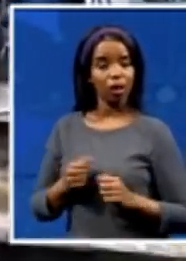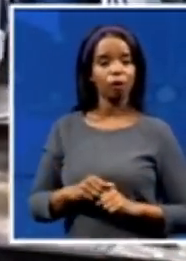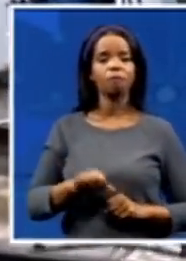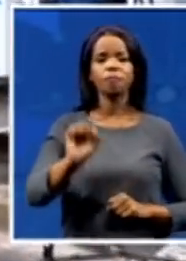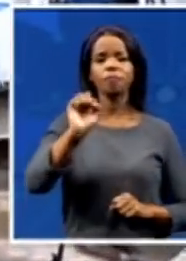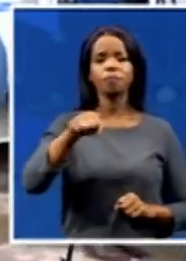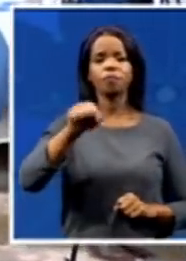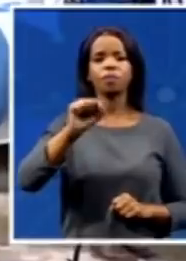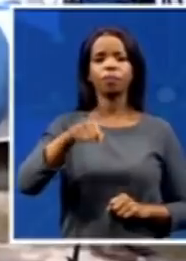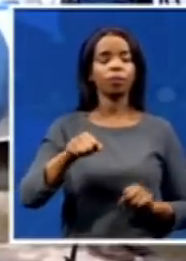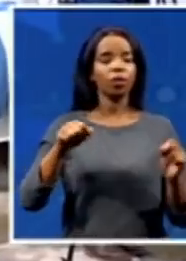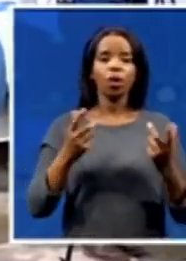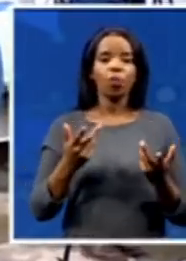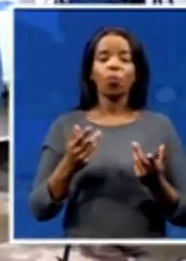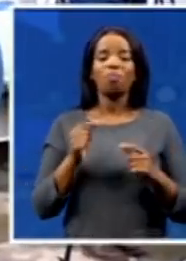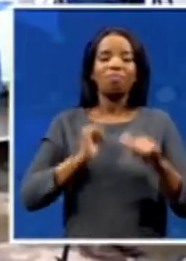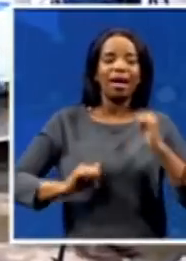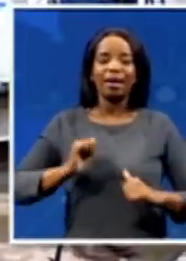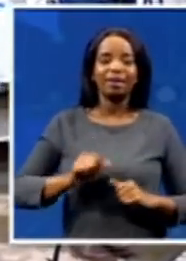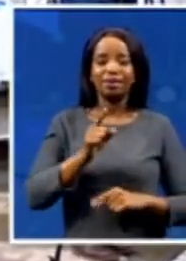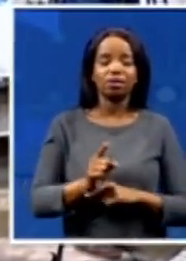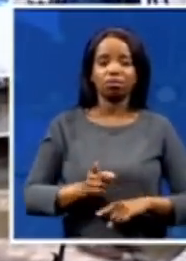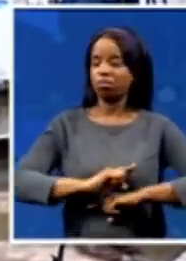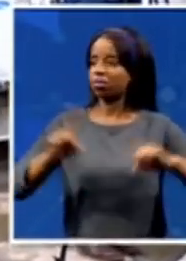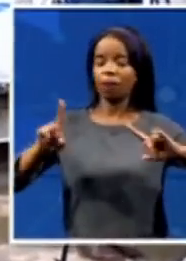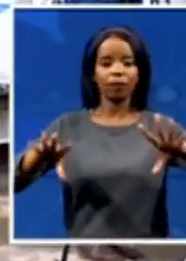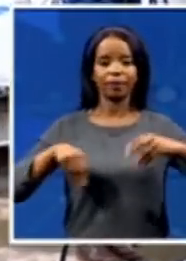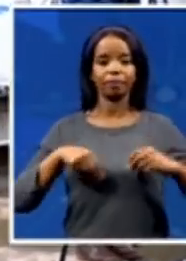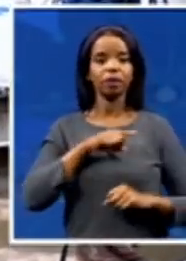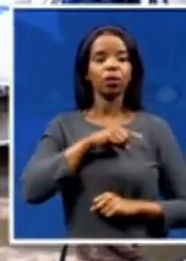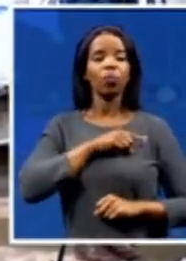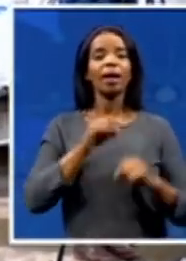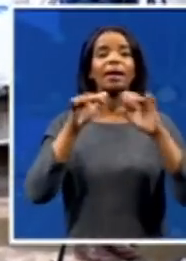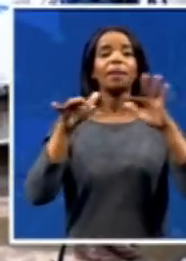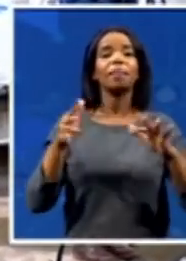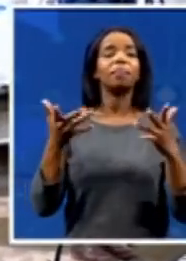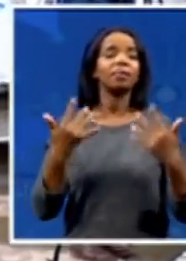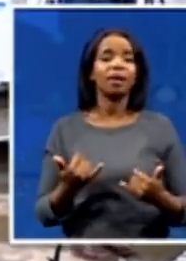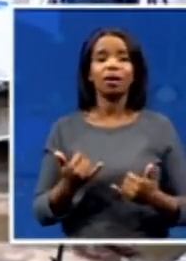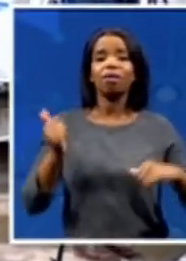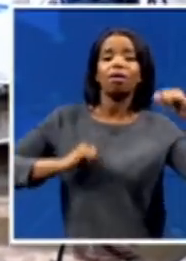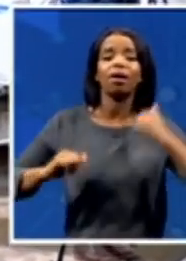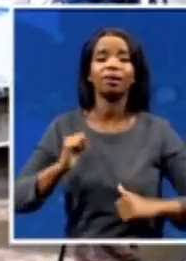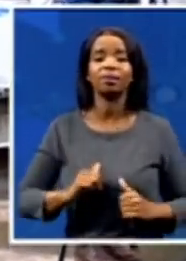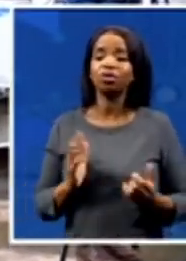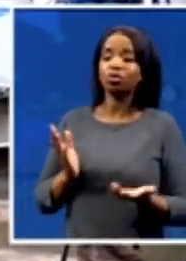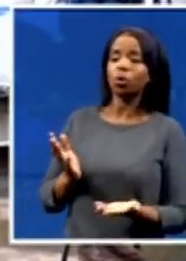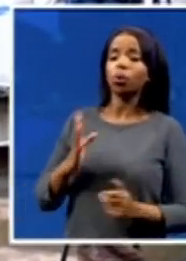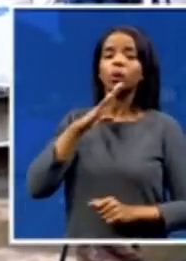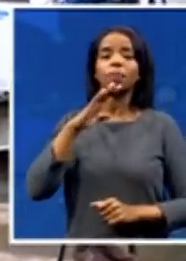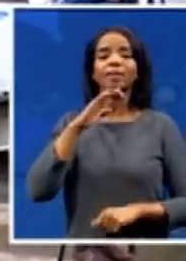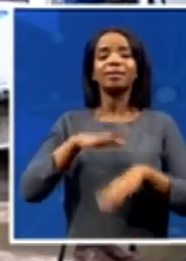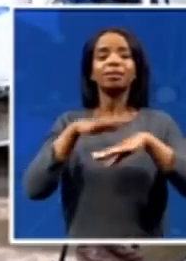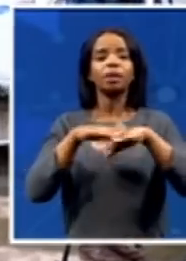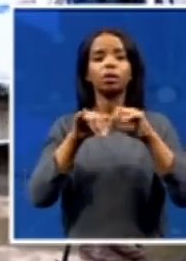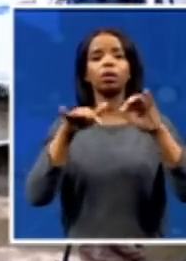people, are adding and inflicting more pain to people because this is about other people's jobs. When you go and